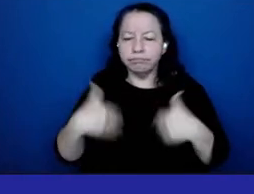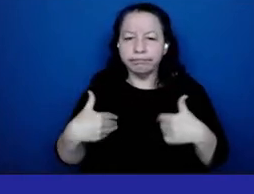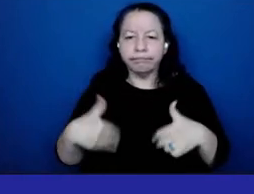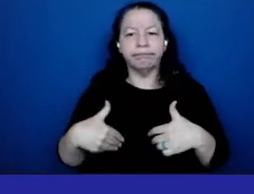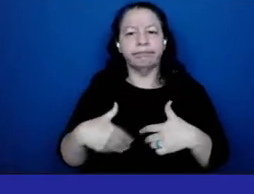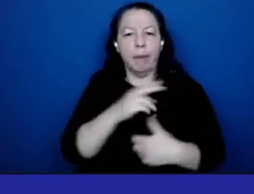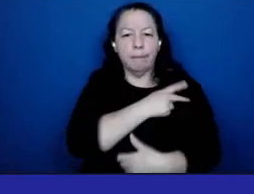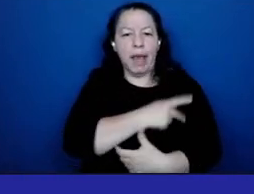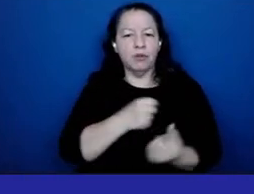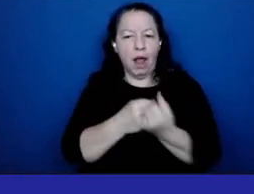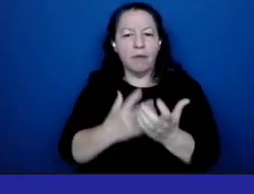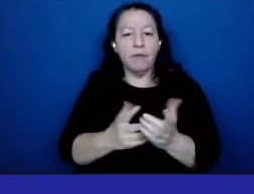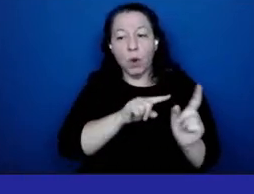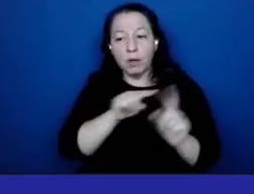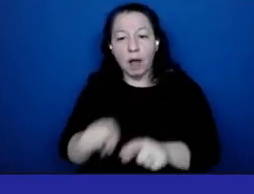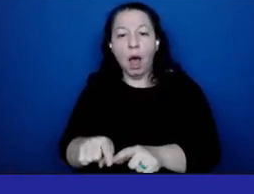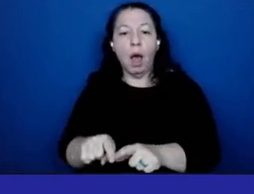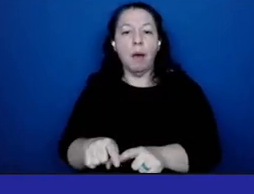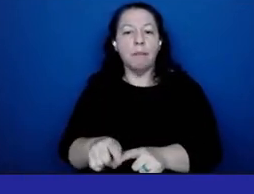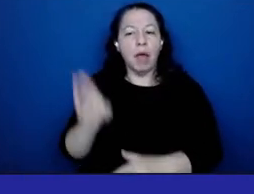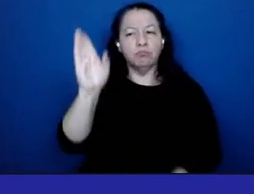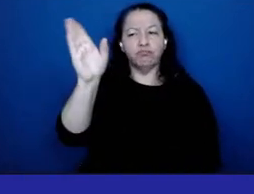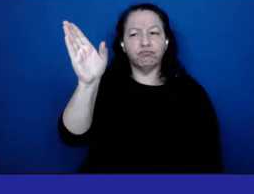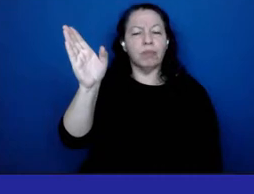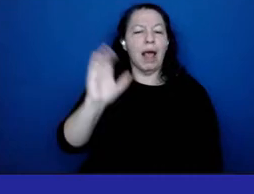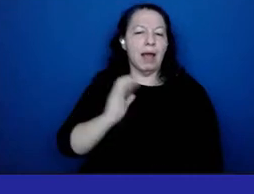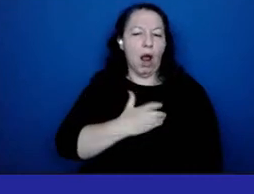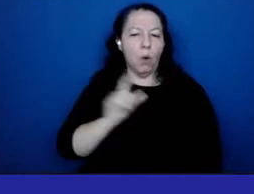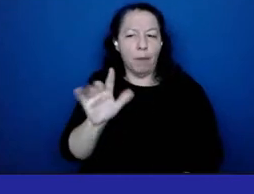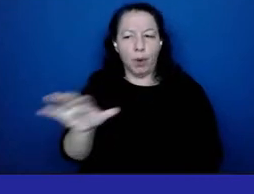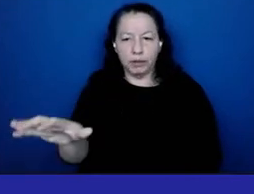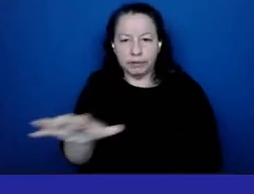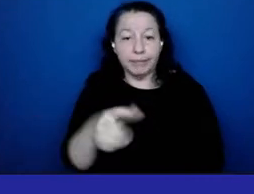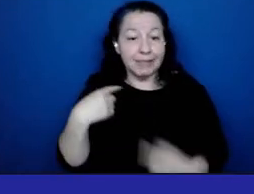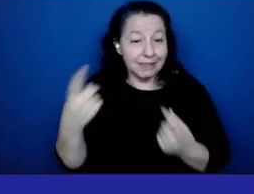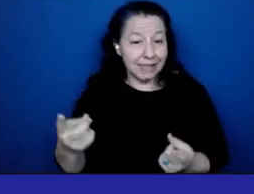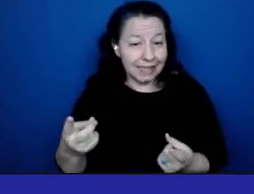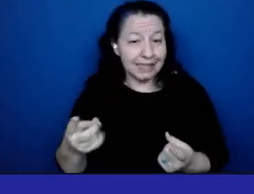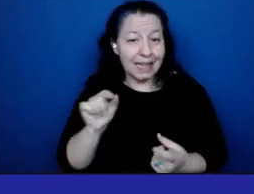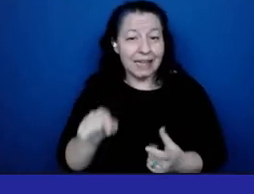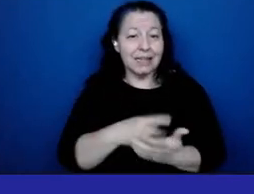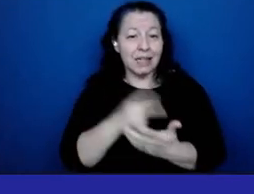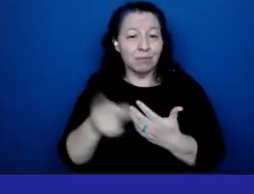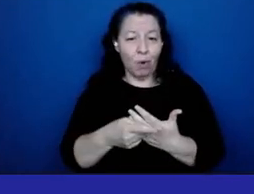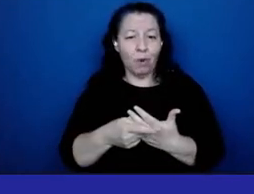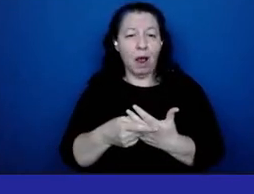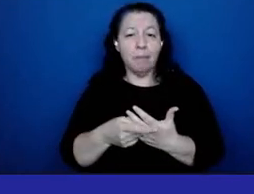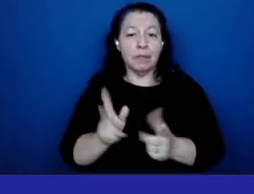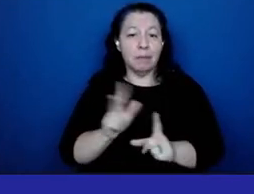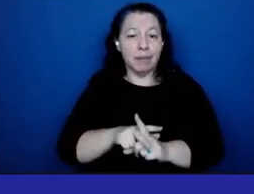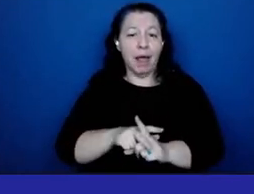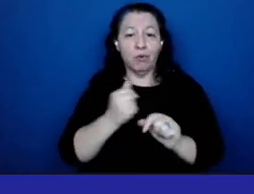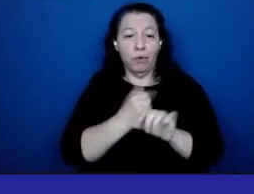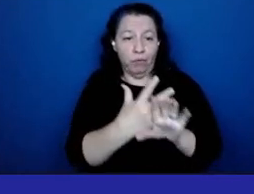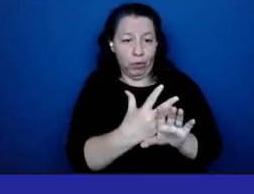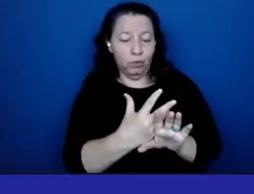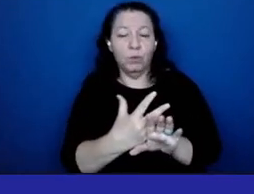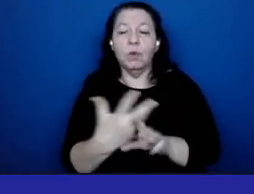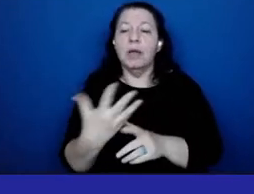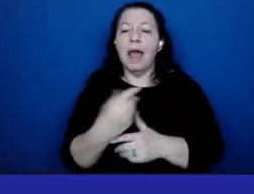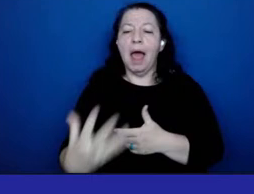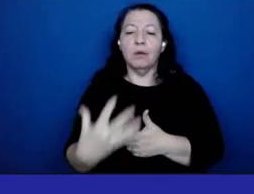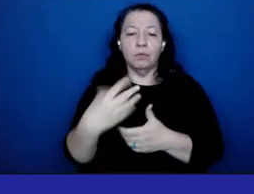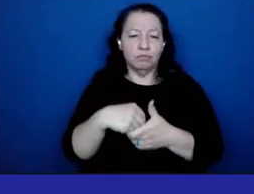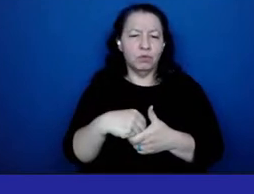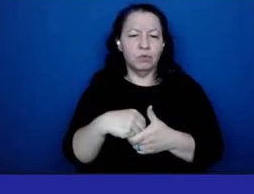our libraries since then linda's programming has been extended to virtual platforms and to include and center